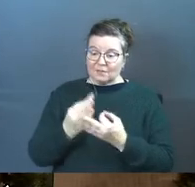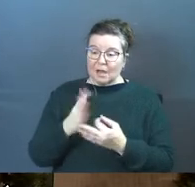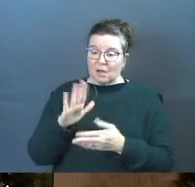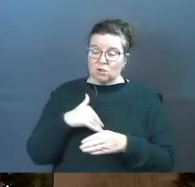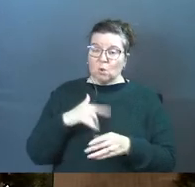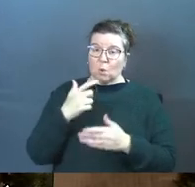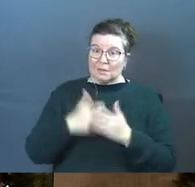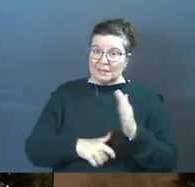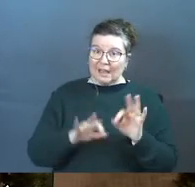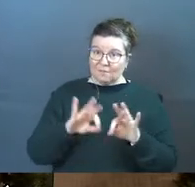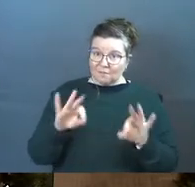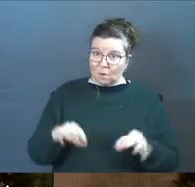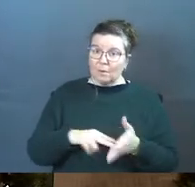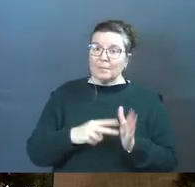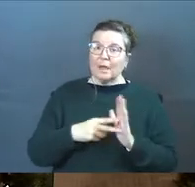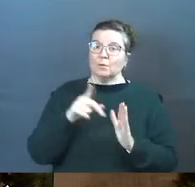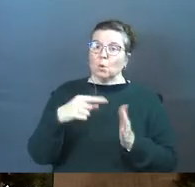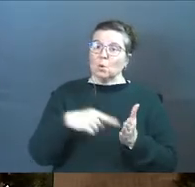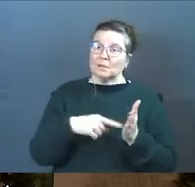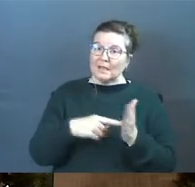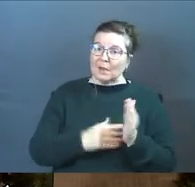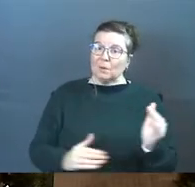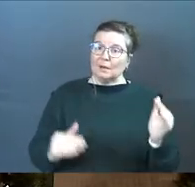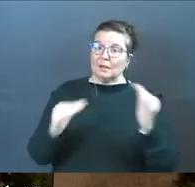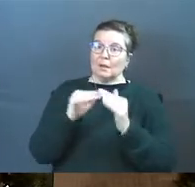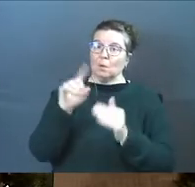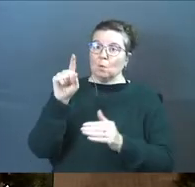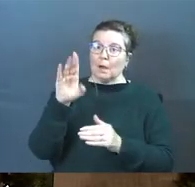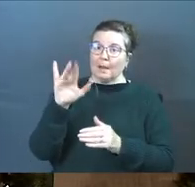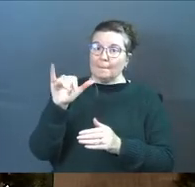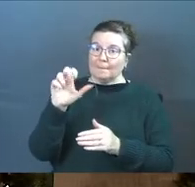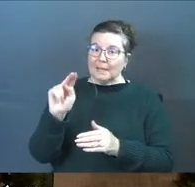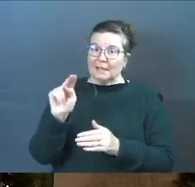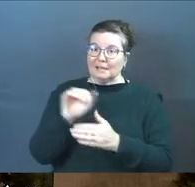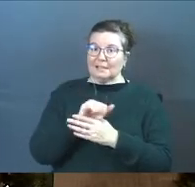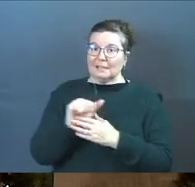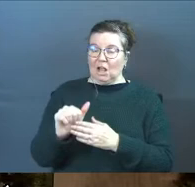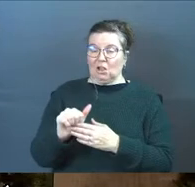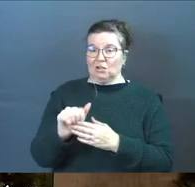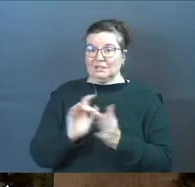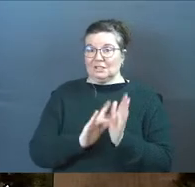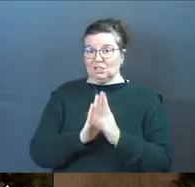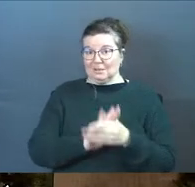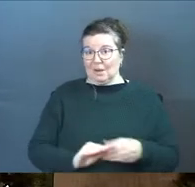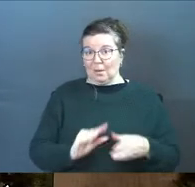family on your tax form, that means your debt would have been a billion dollars in Jesus' parable.